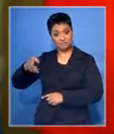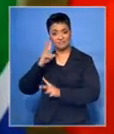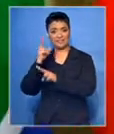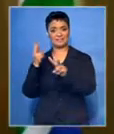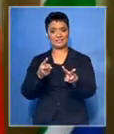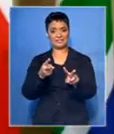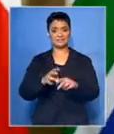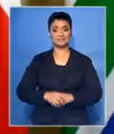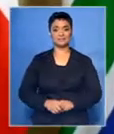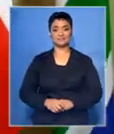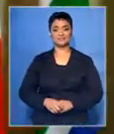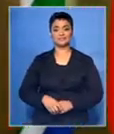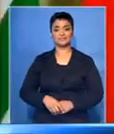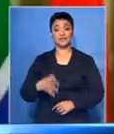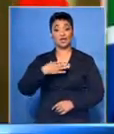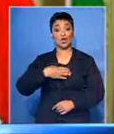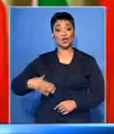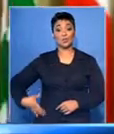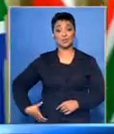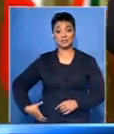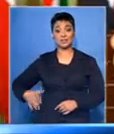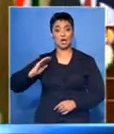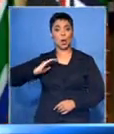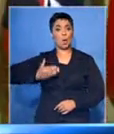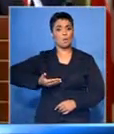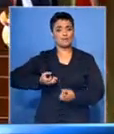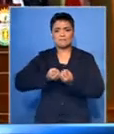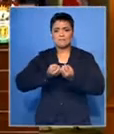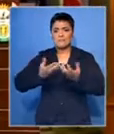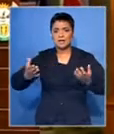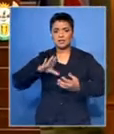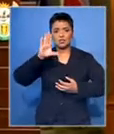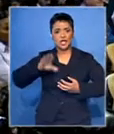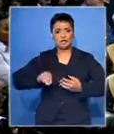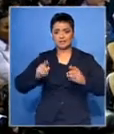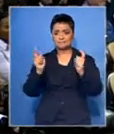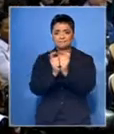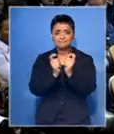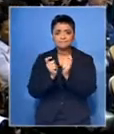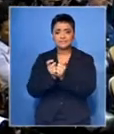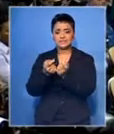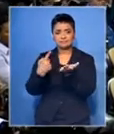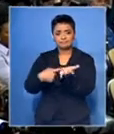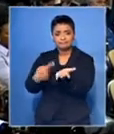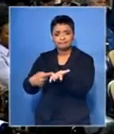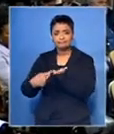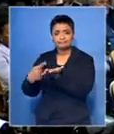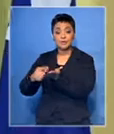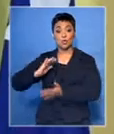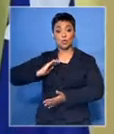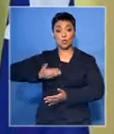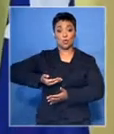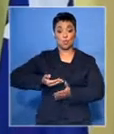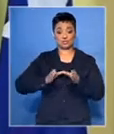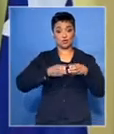A woman president, a topic that's been debated at many gatherings across the country, the Women's League caught at controversy